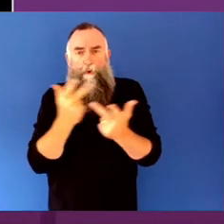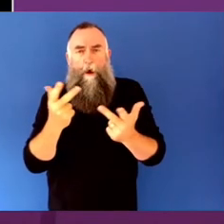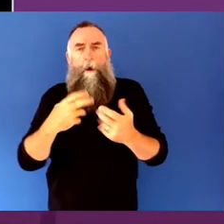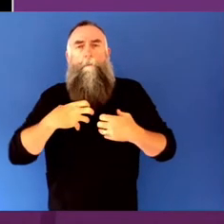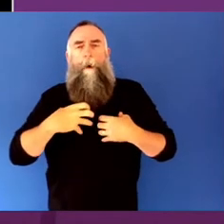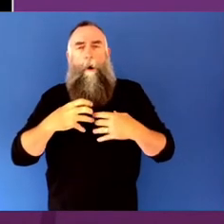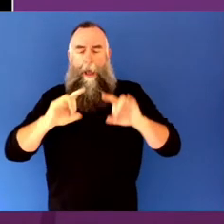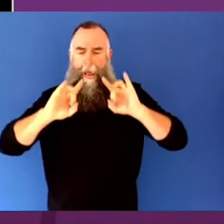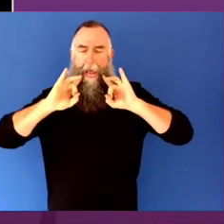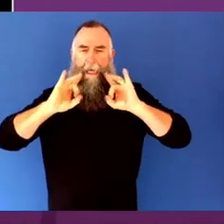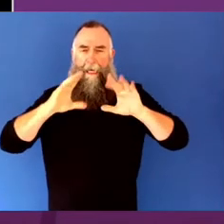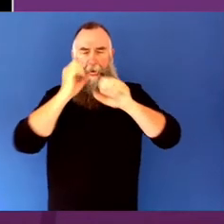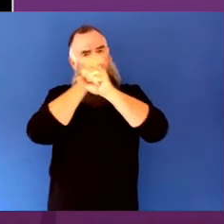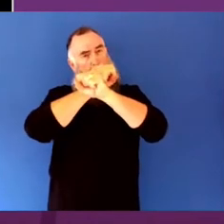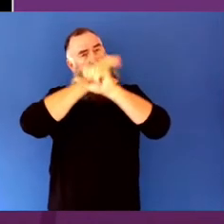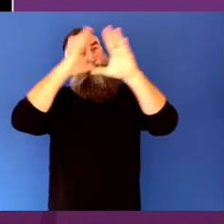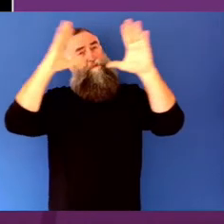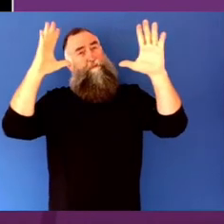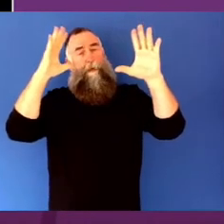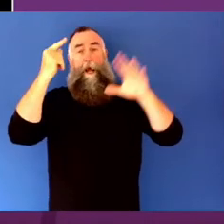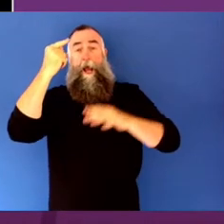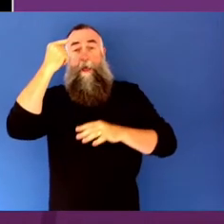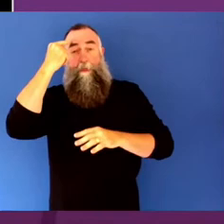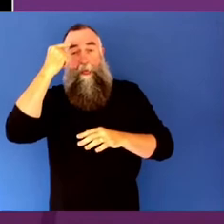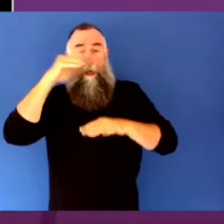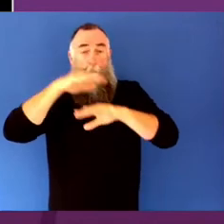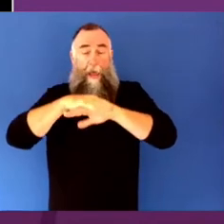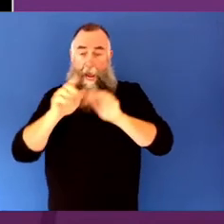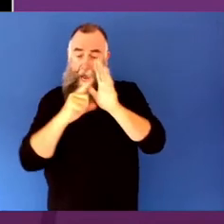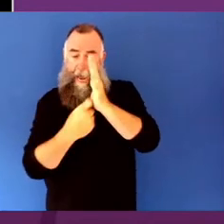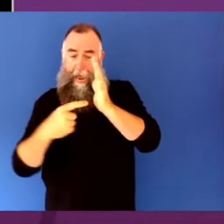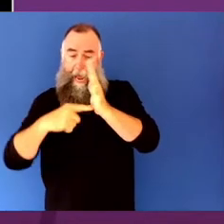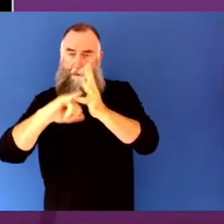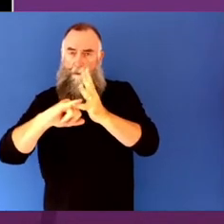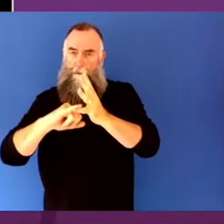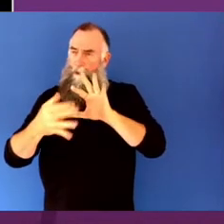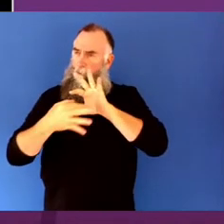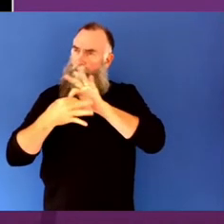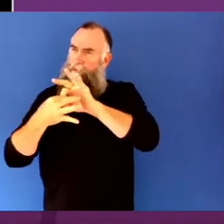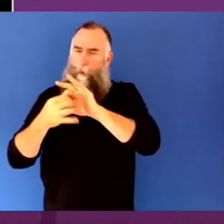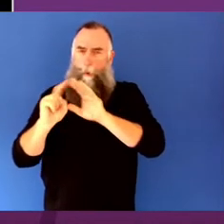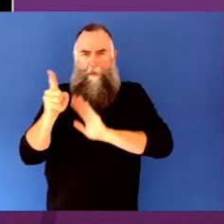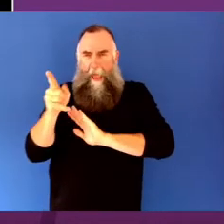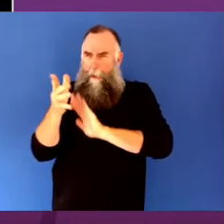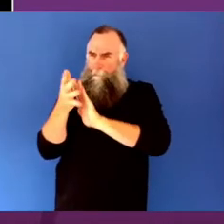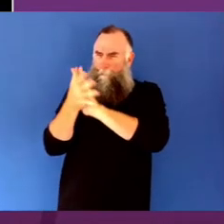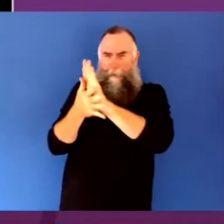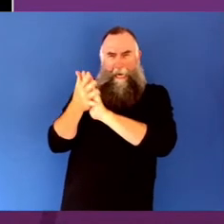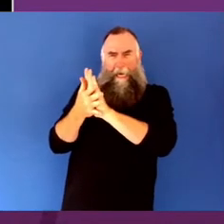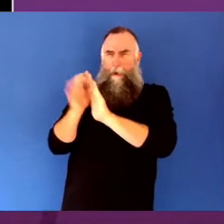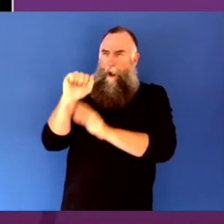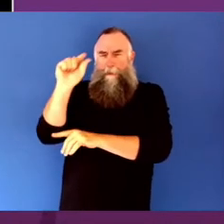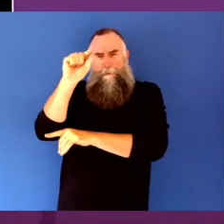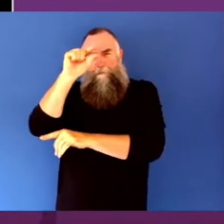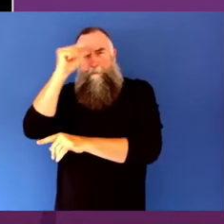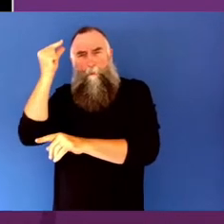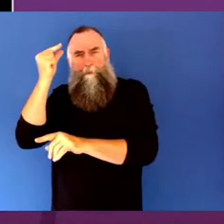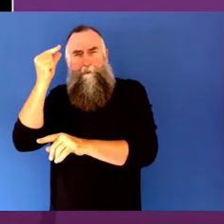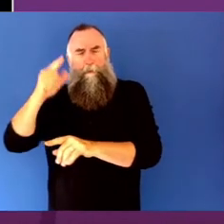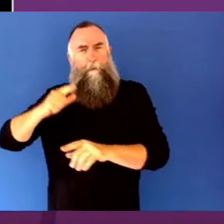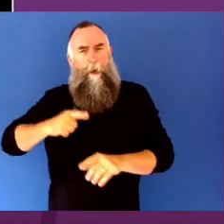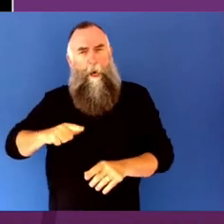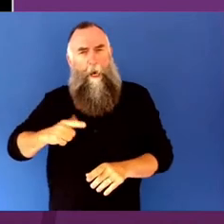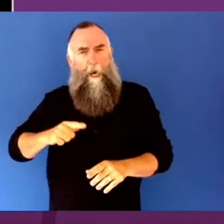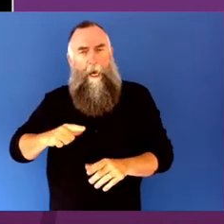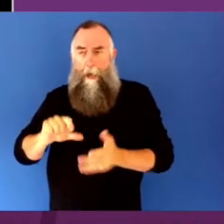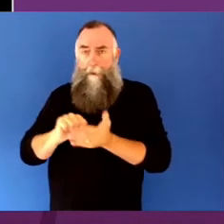about what the arts means to all of us, what benefits, it delivers, and why there's a case for funding the